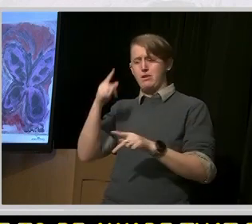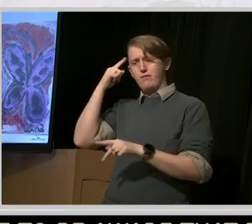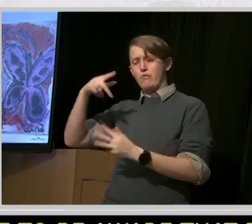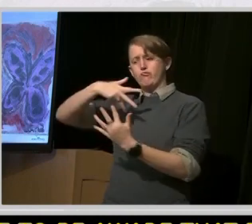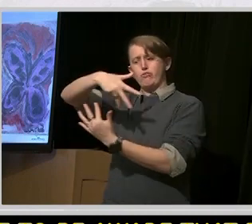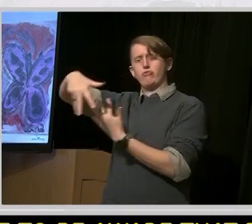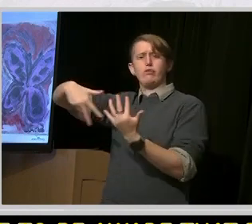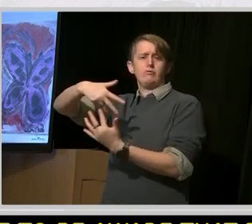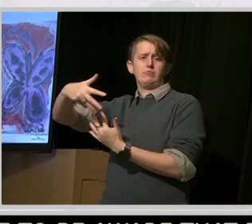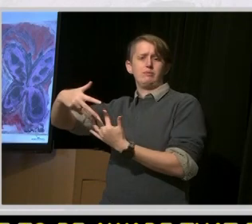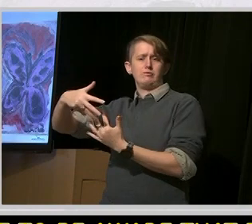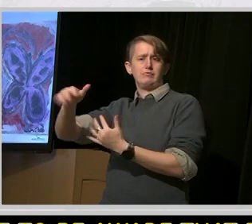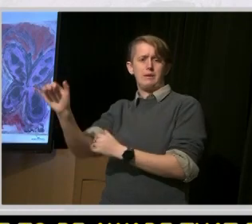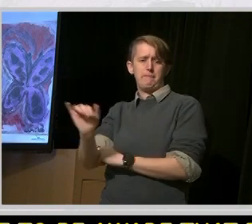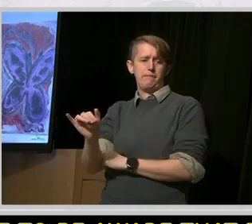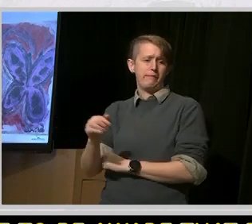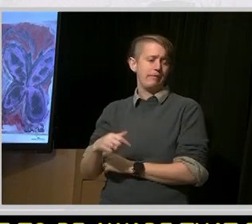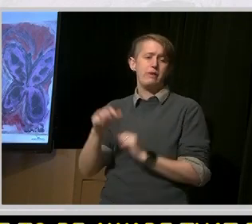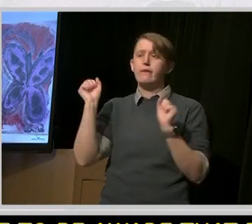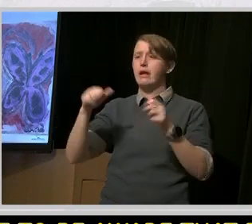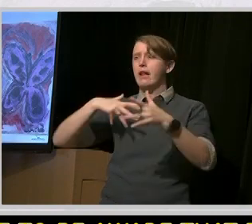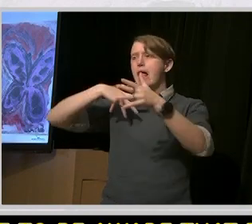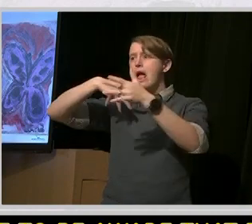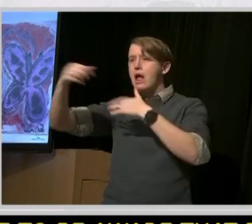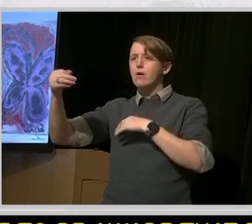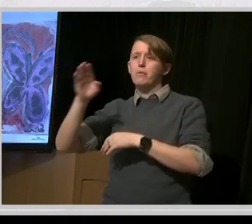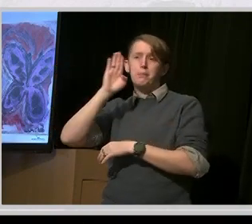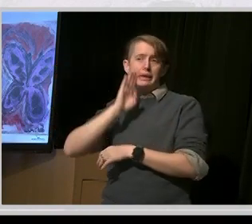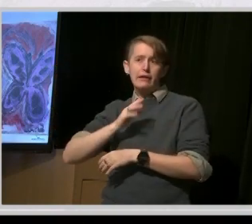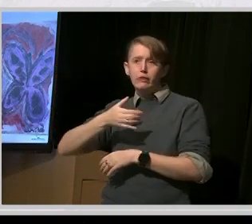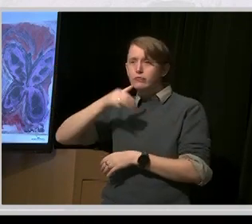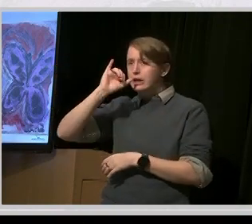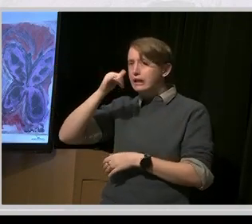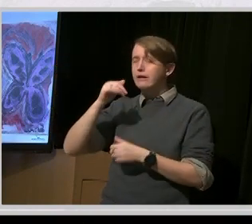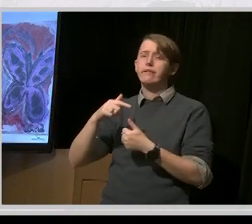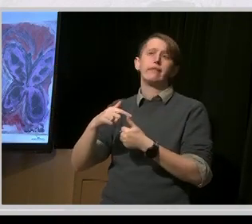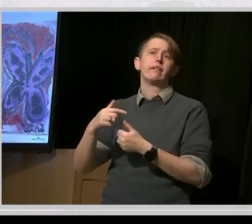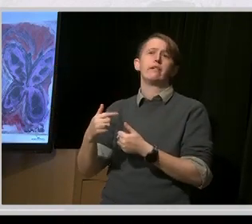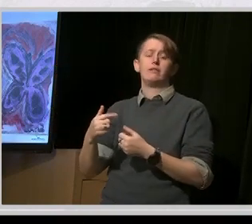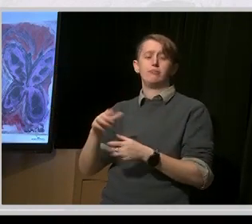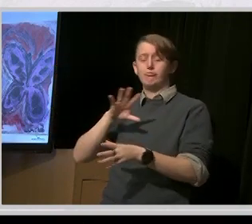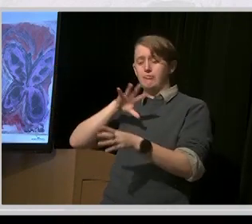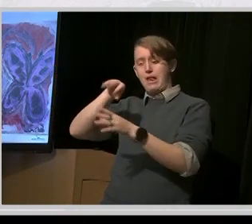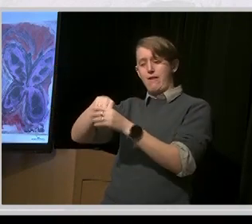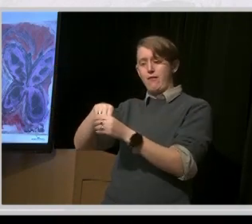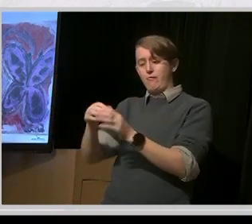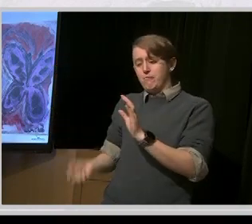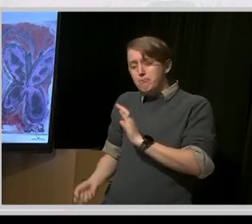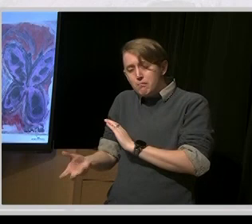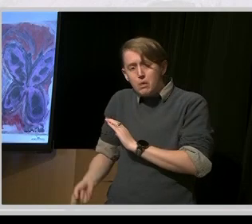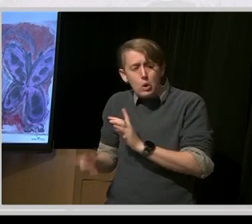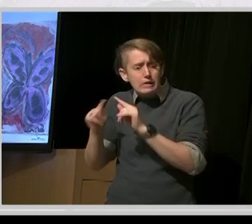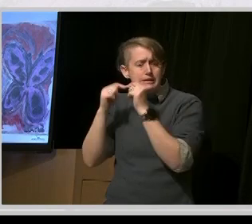beers after work or joining a bowling team if we choose with our coworkers.